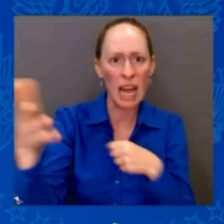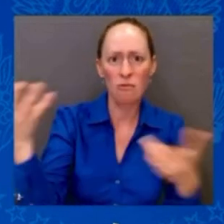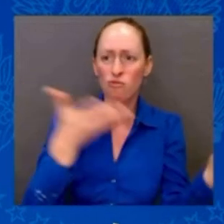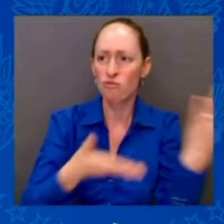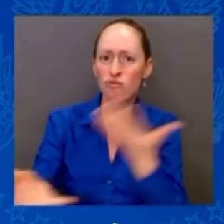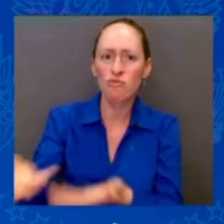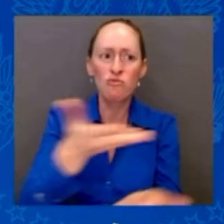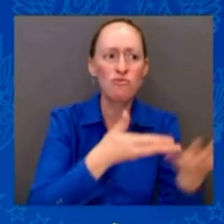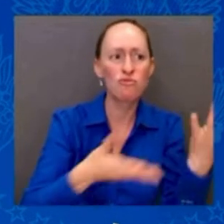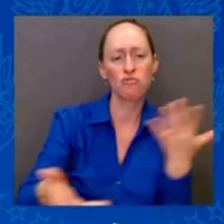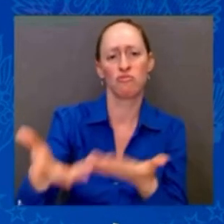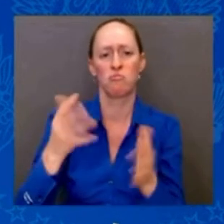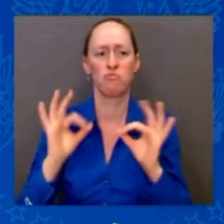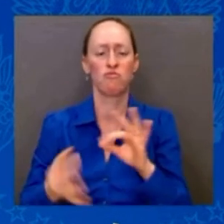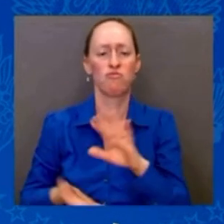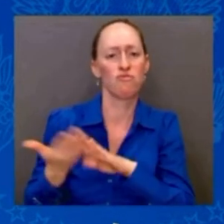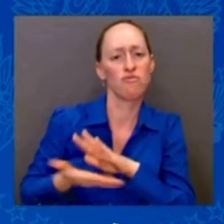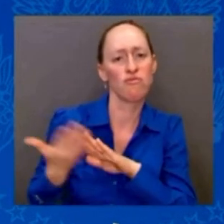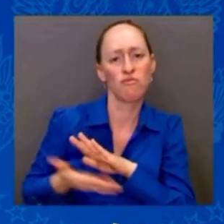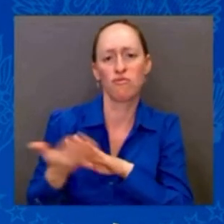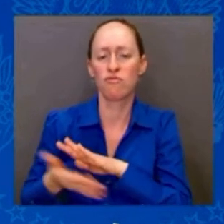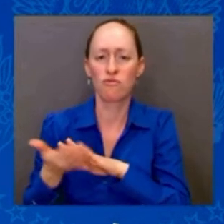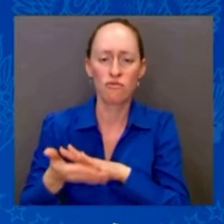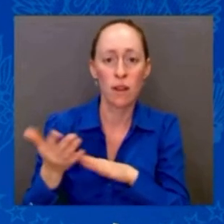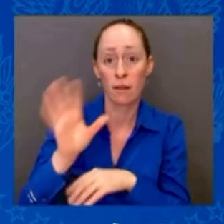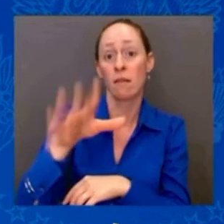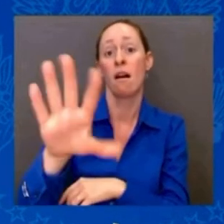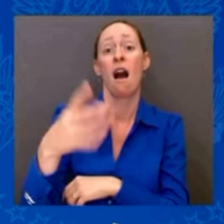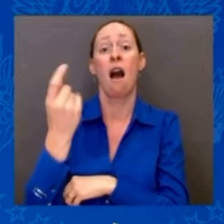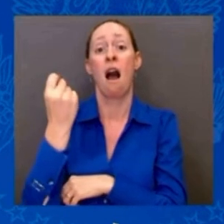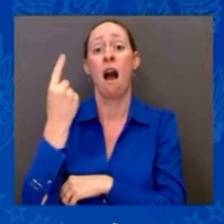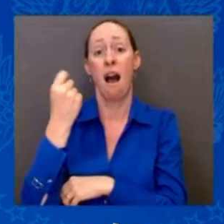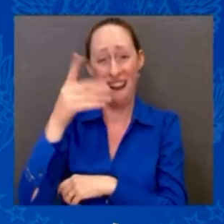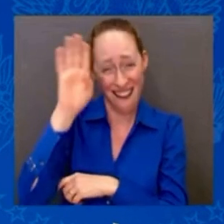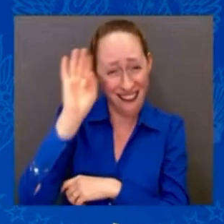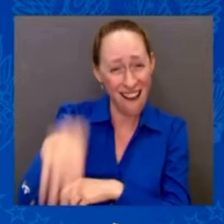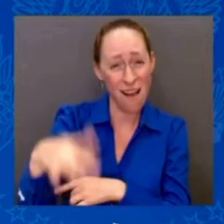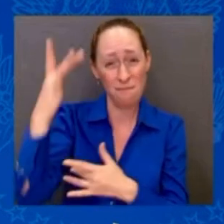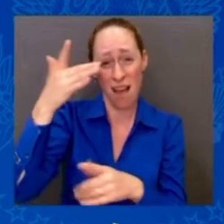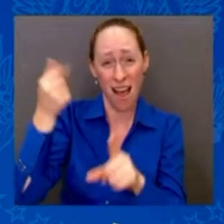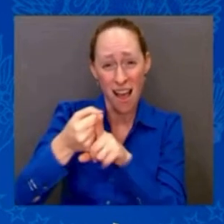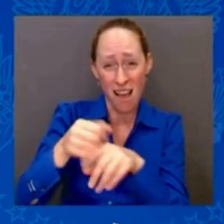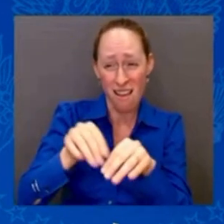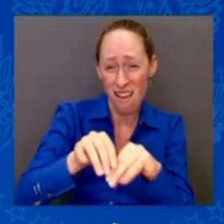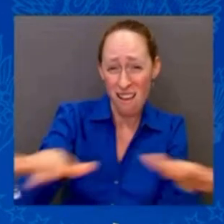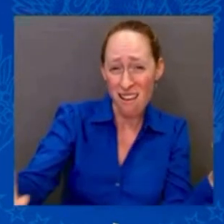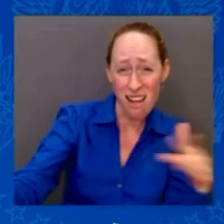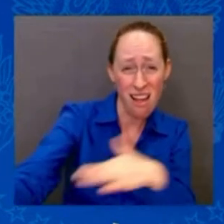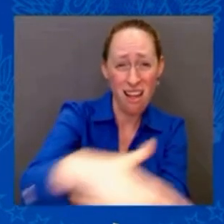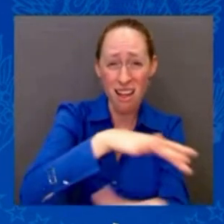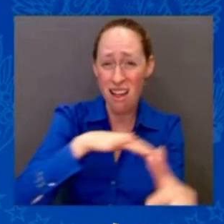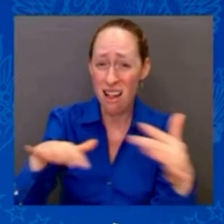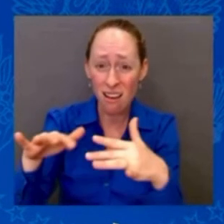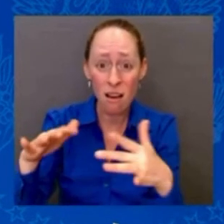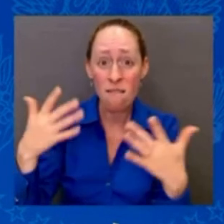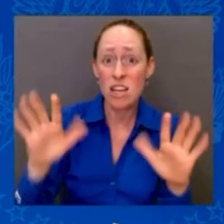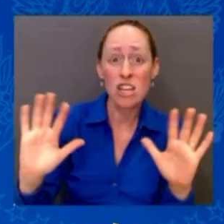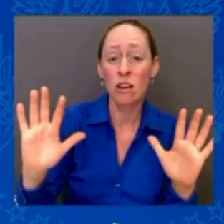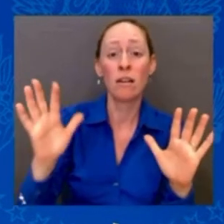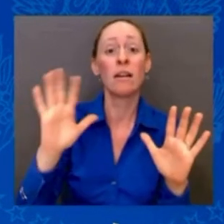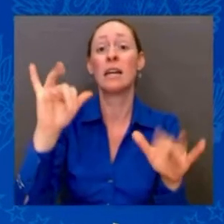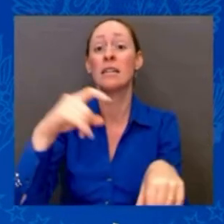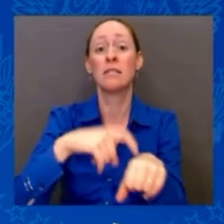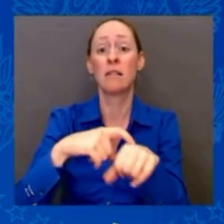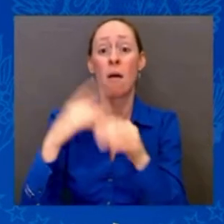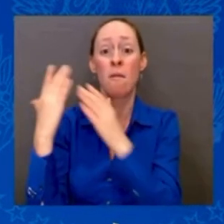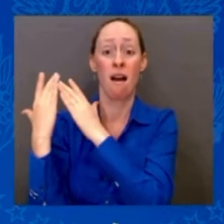ocean carriers increased their prices as much as 1,000 percent, costing farmers, ranchers, and our economy a lot of